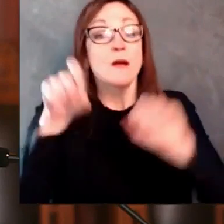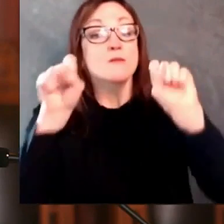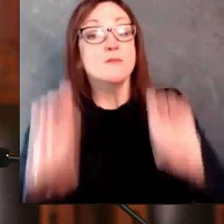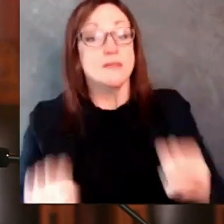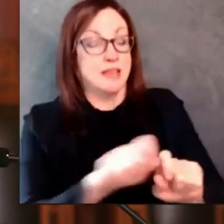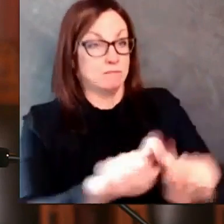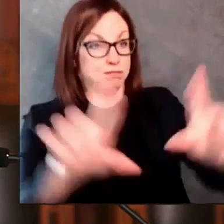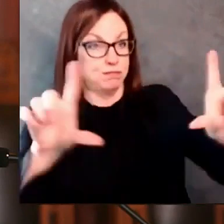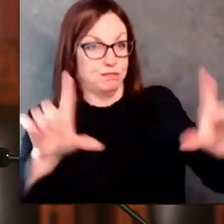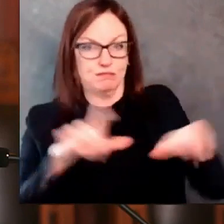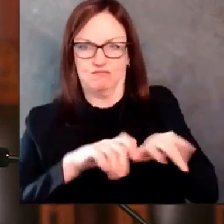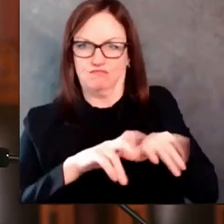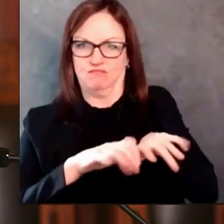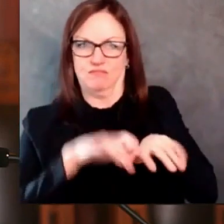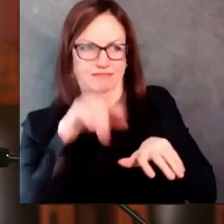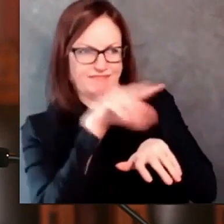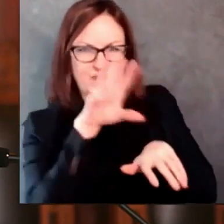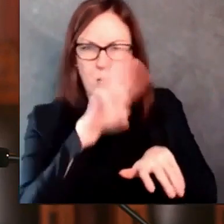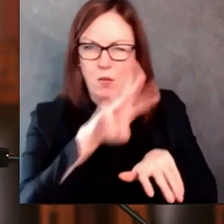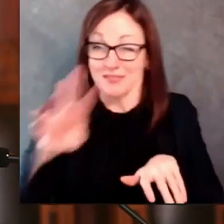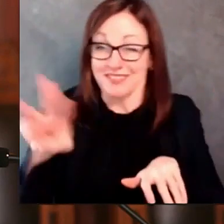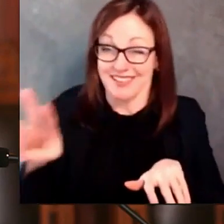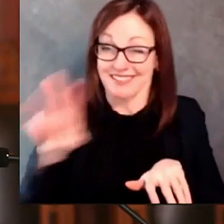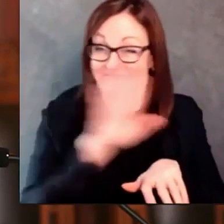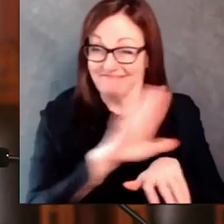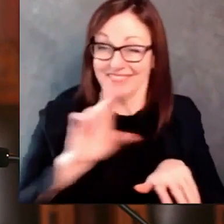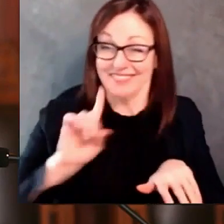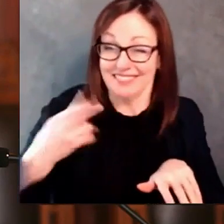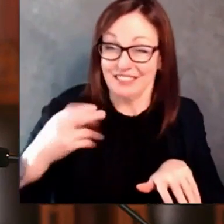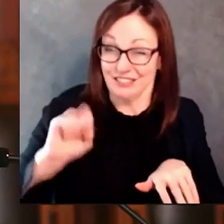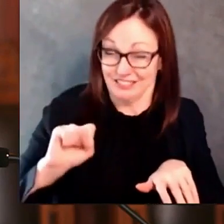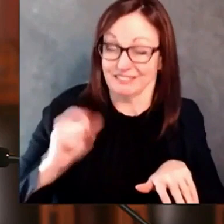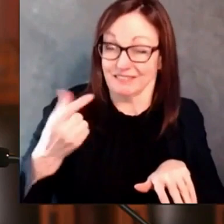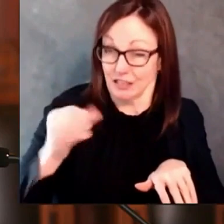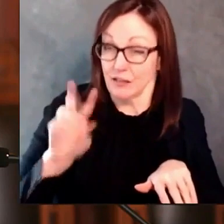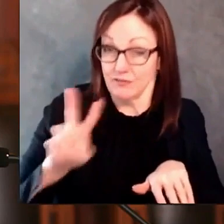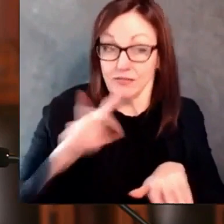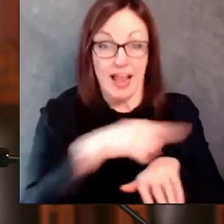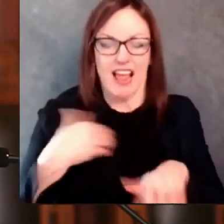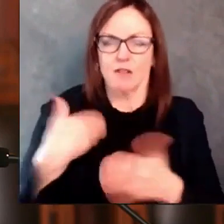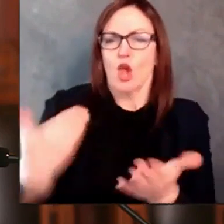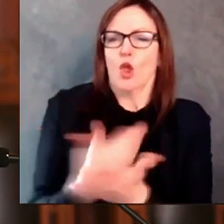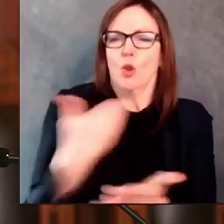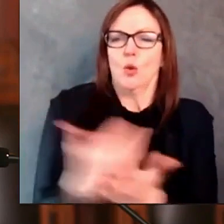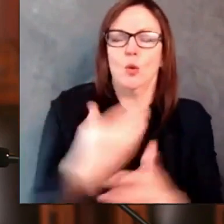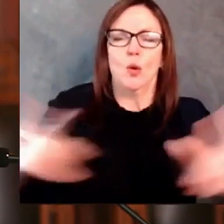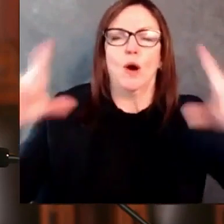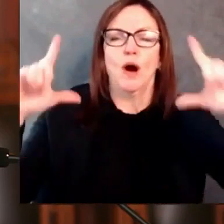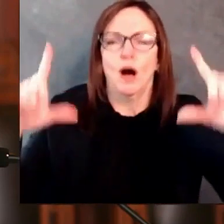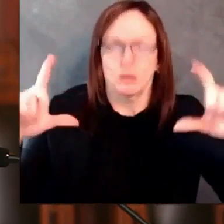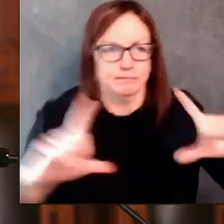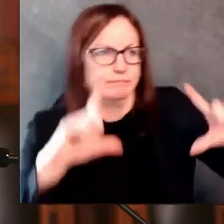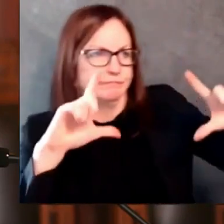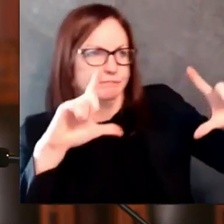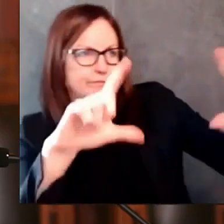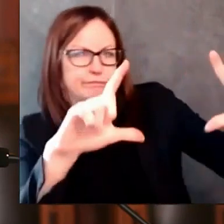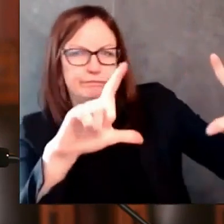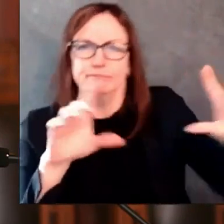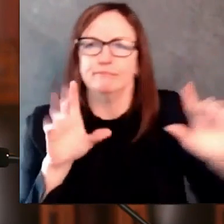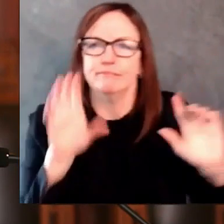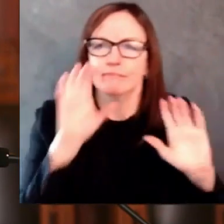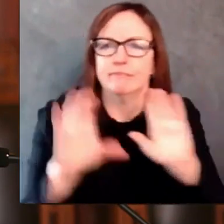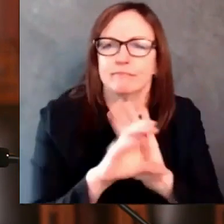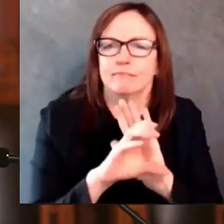Wastewater surveillance has been shown to detect increases in COVID-19 activity up to a week before testing.